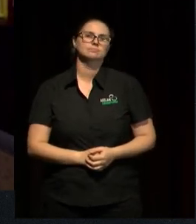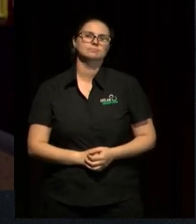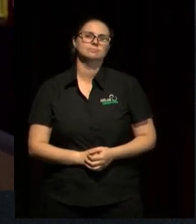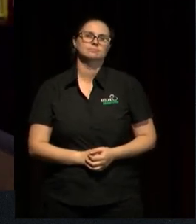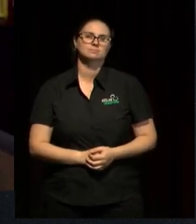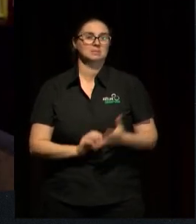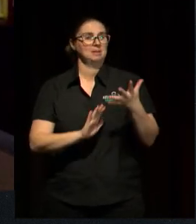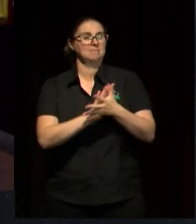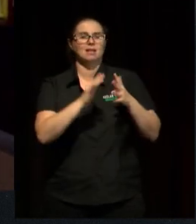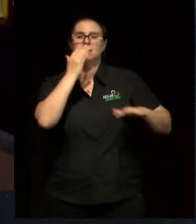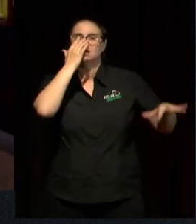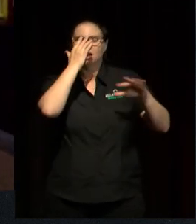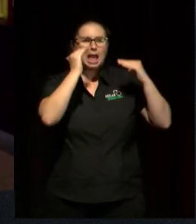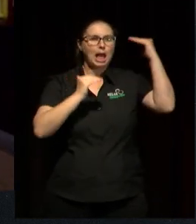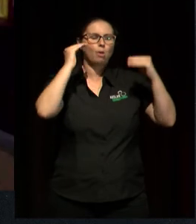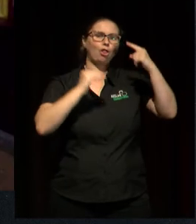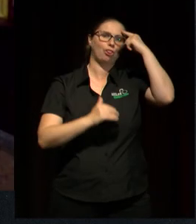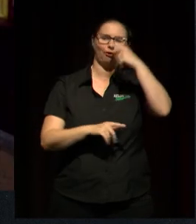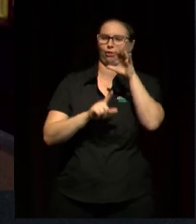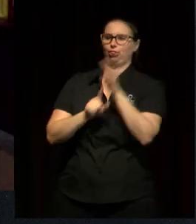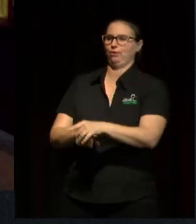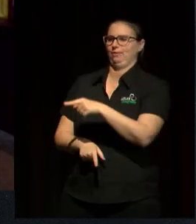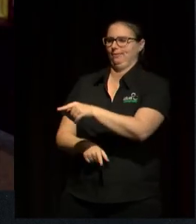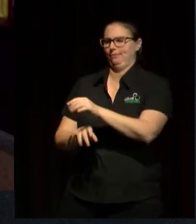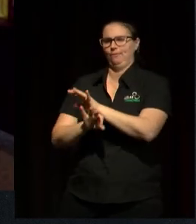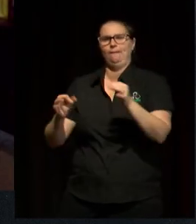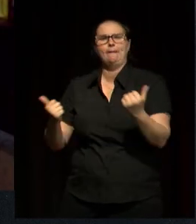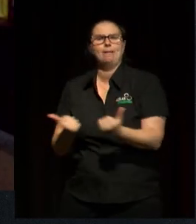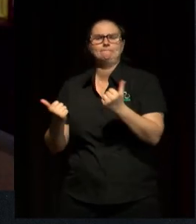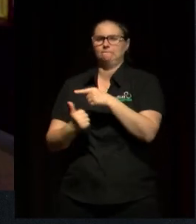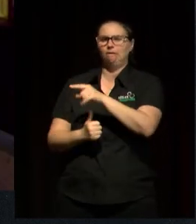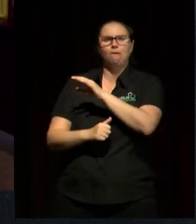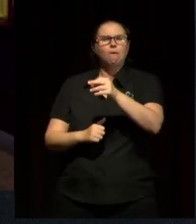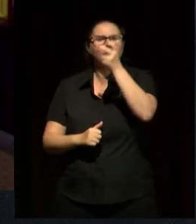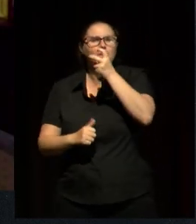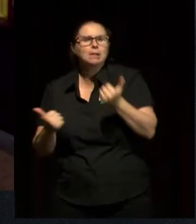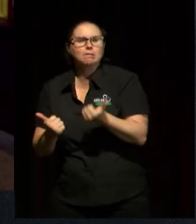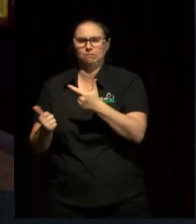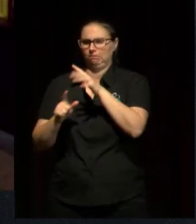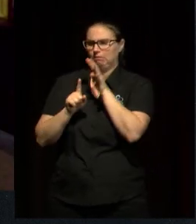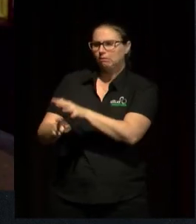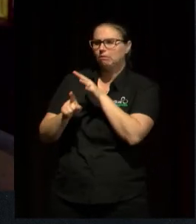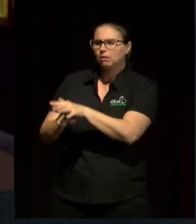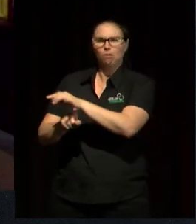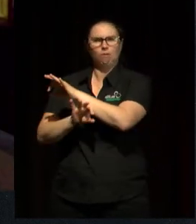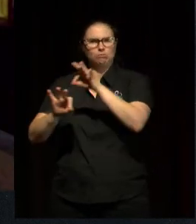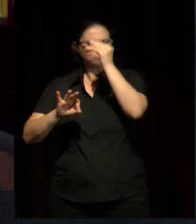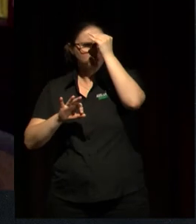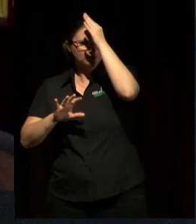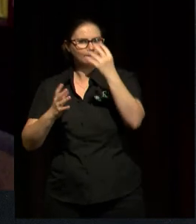well read and informed. And it's fascinating because, again, this can become an easy point of criticism, despite the fact that certain